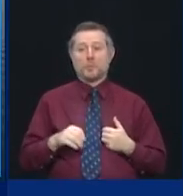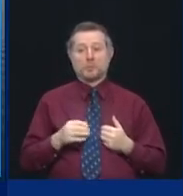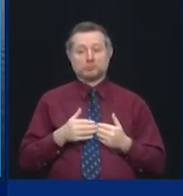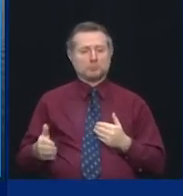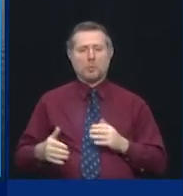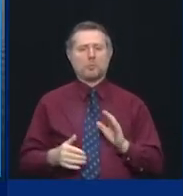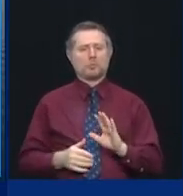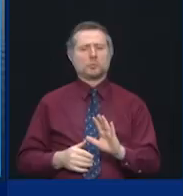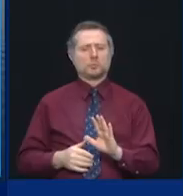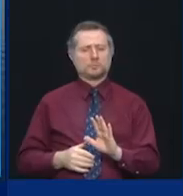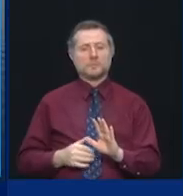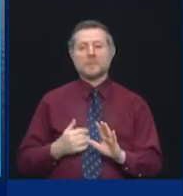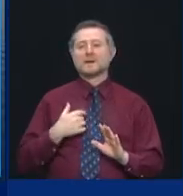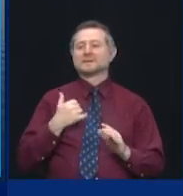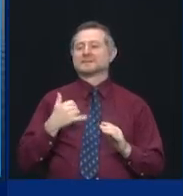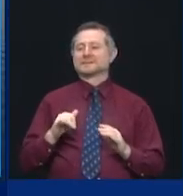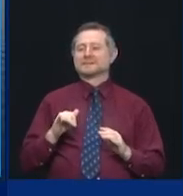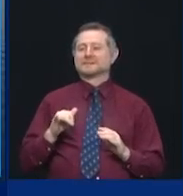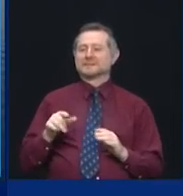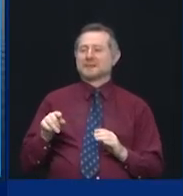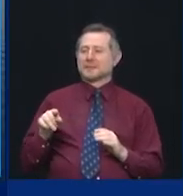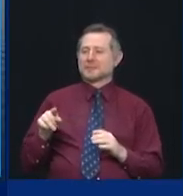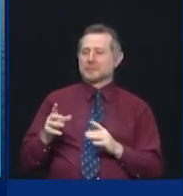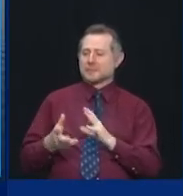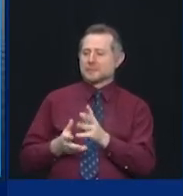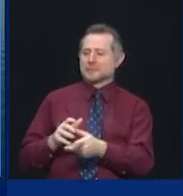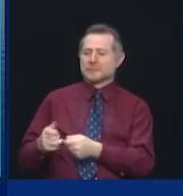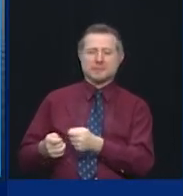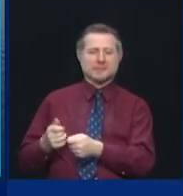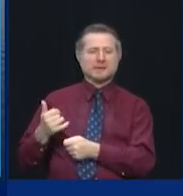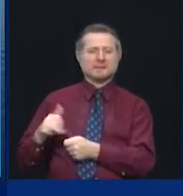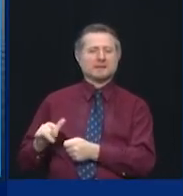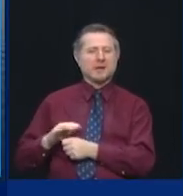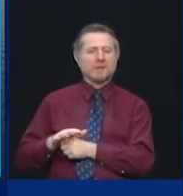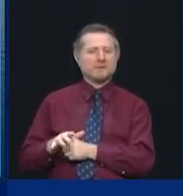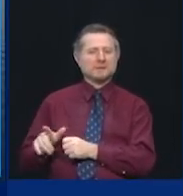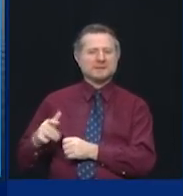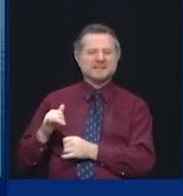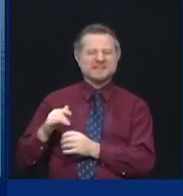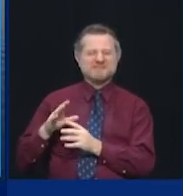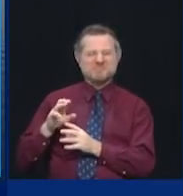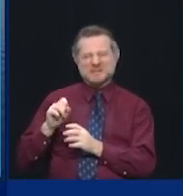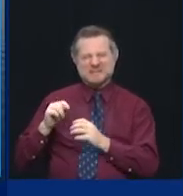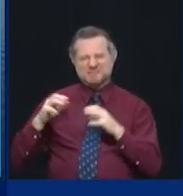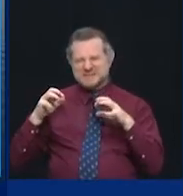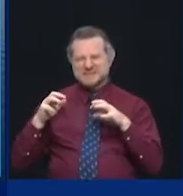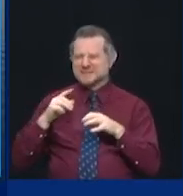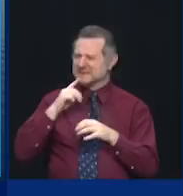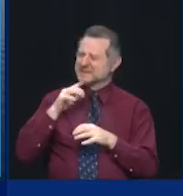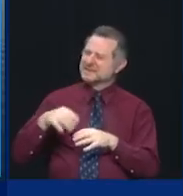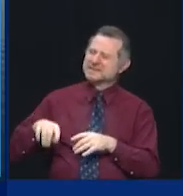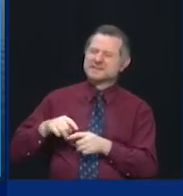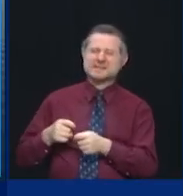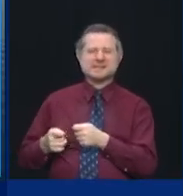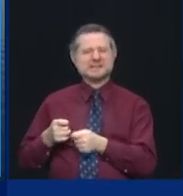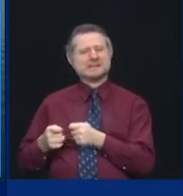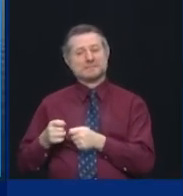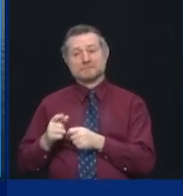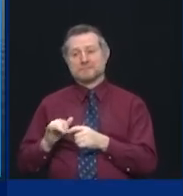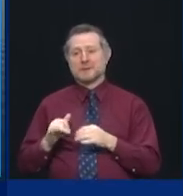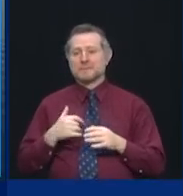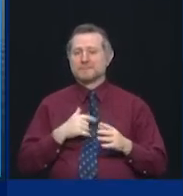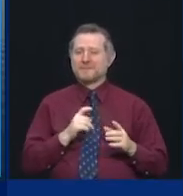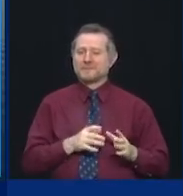one hand managing the COVID beast. But with the other hand, it's time to plan our rebirth. And not just plan